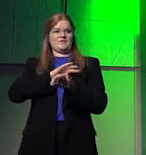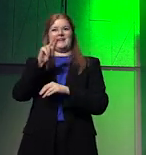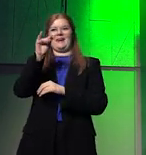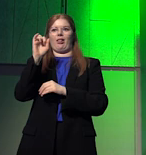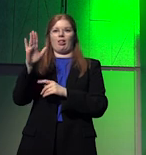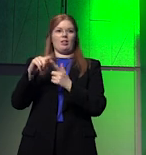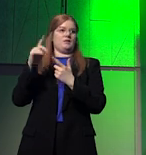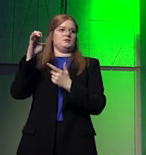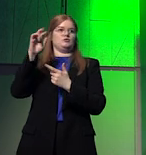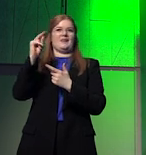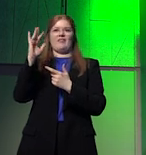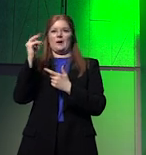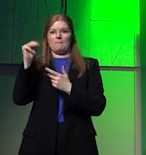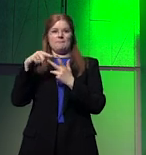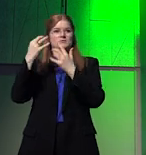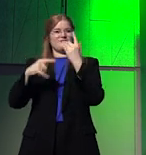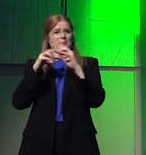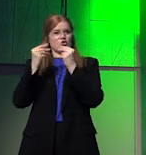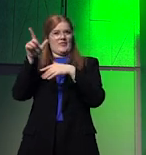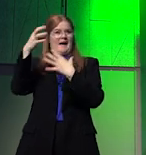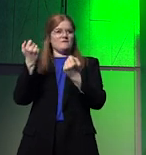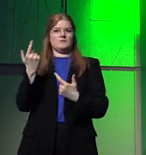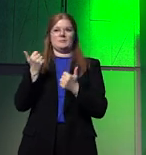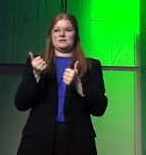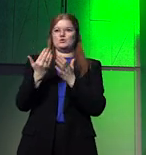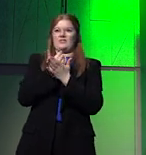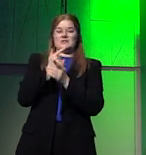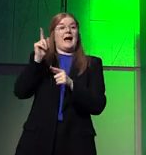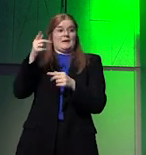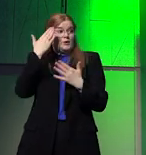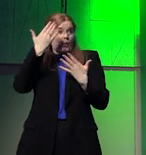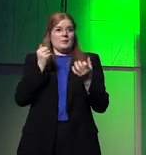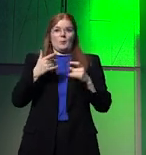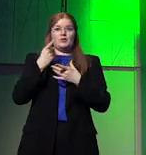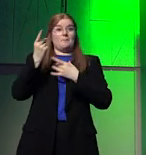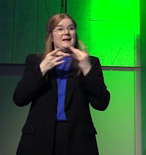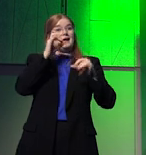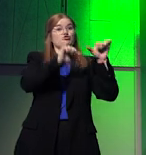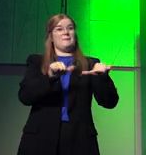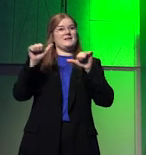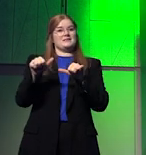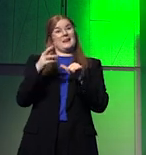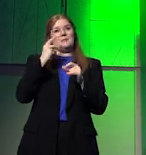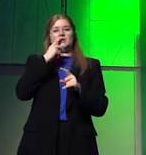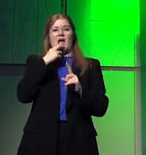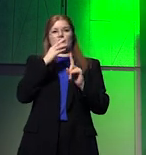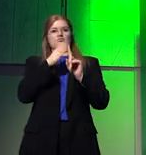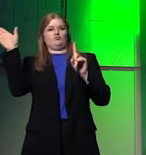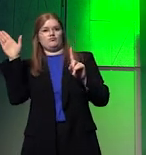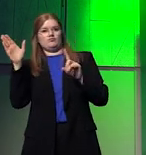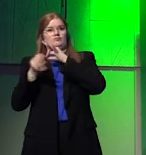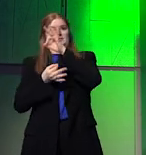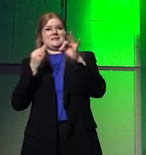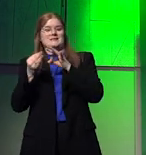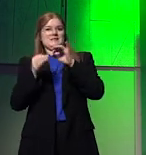tantalum, for rare earths, for lithium. We also know that they are engaged in diplomacy, which I would call rogue diplomacy, trying